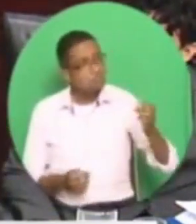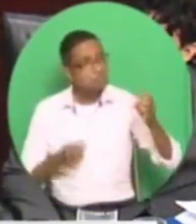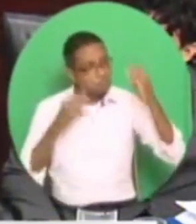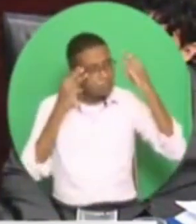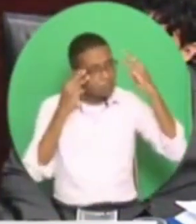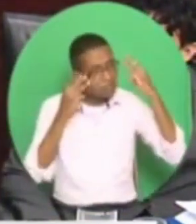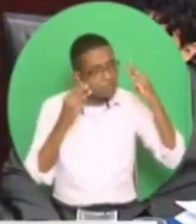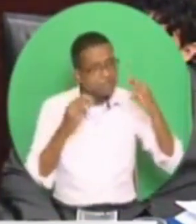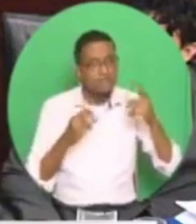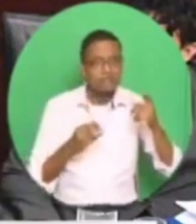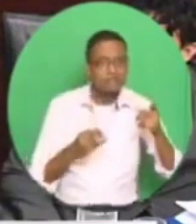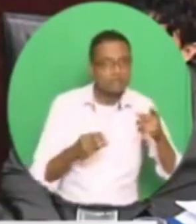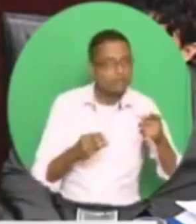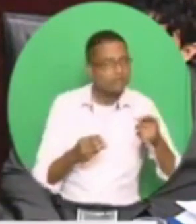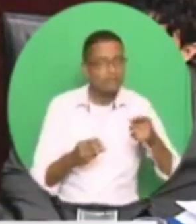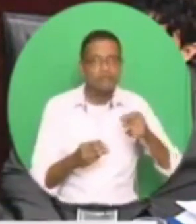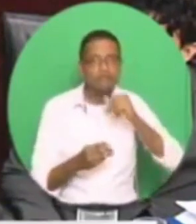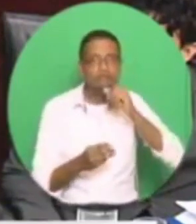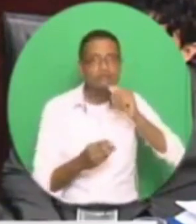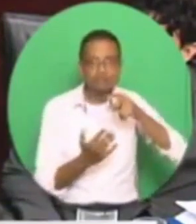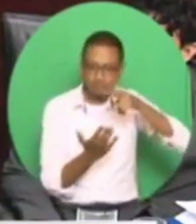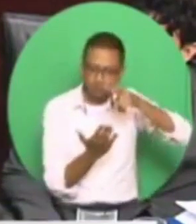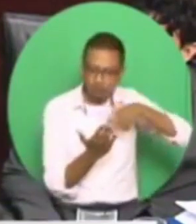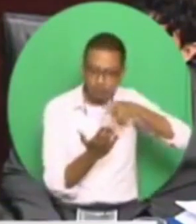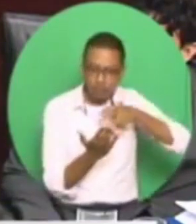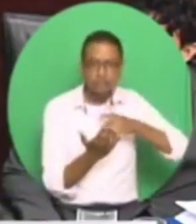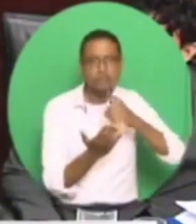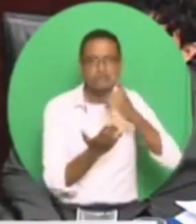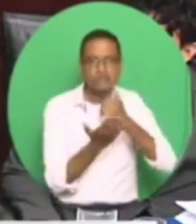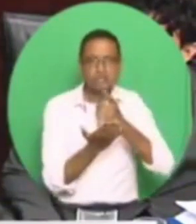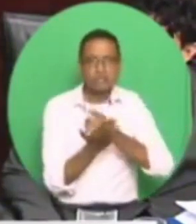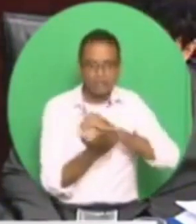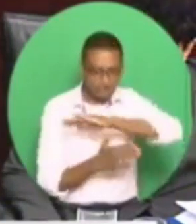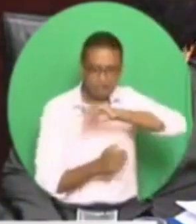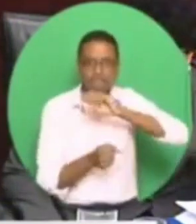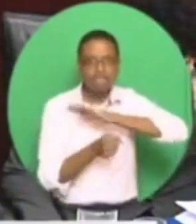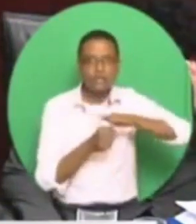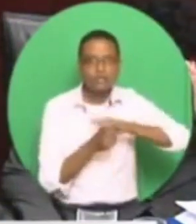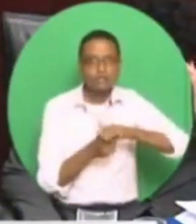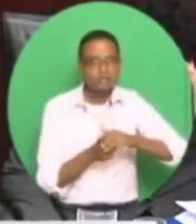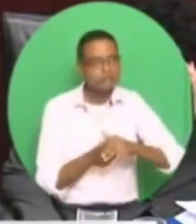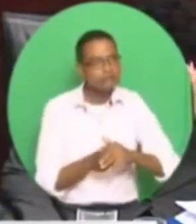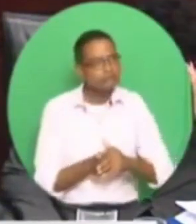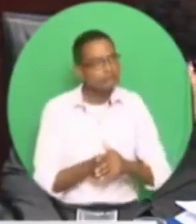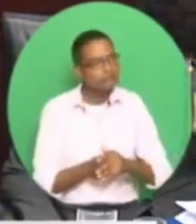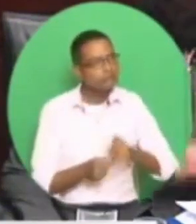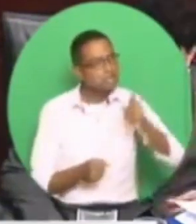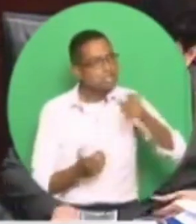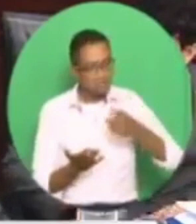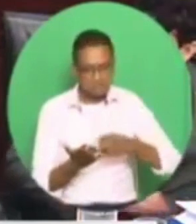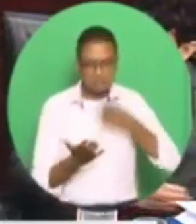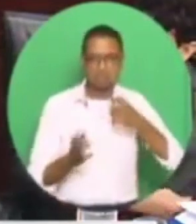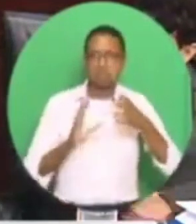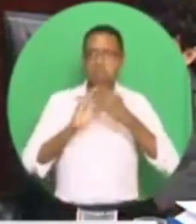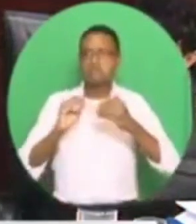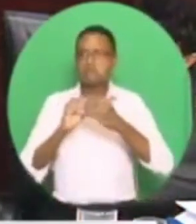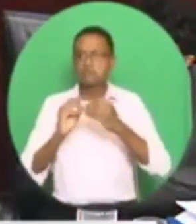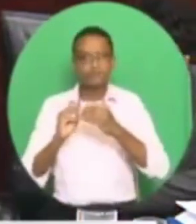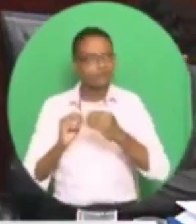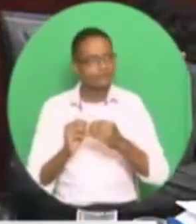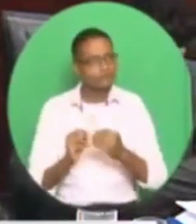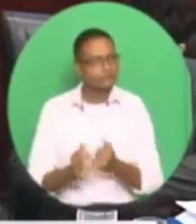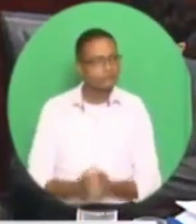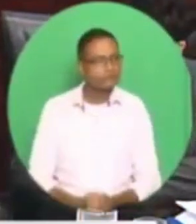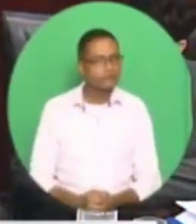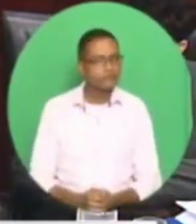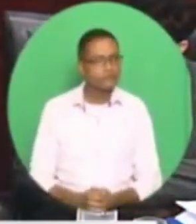the Minister did not read the document in its entirety. He did not read it. So there was this concentration on